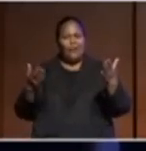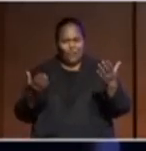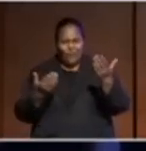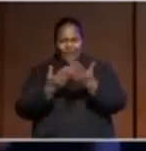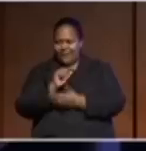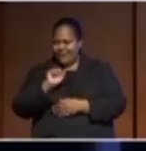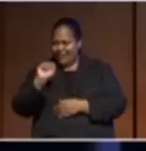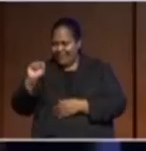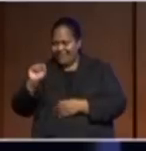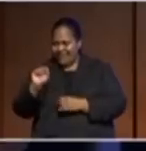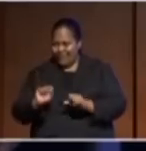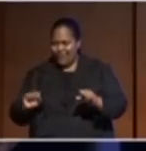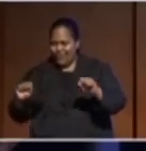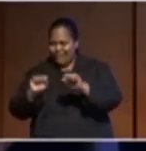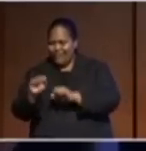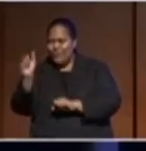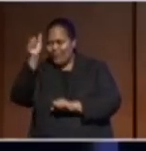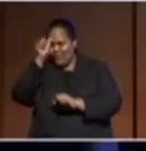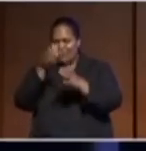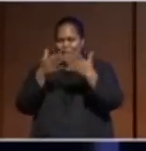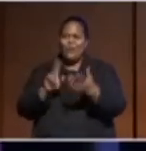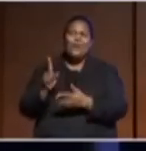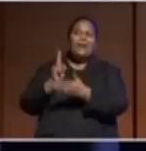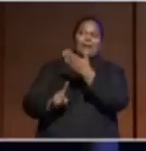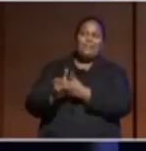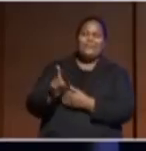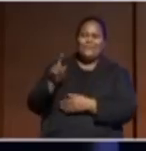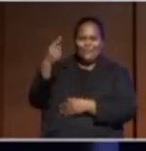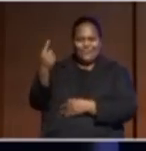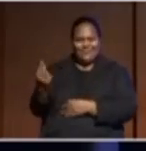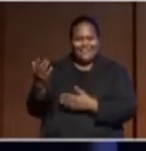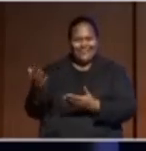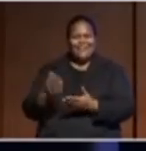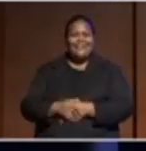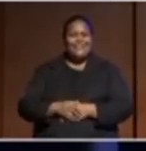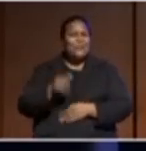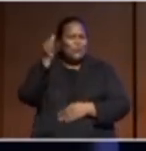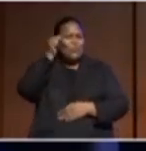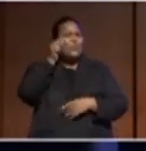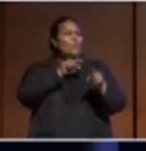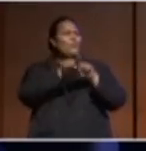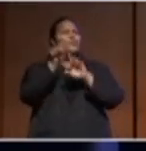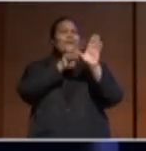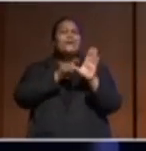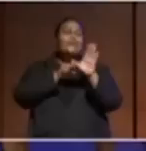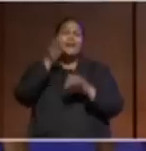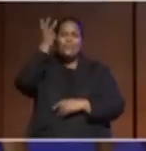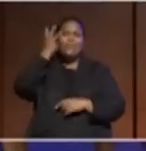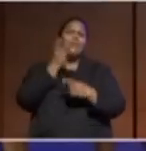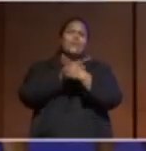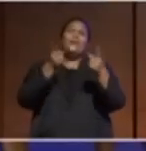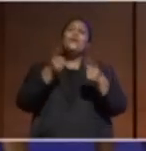like for you. And, no doubt, there are many young women out there who will have learnt a little bit about,